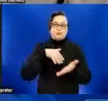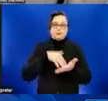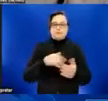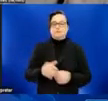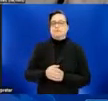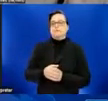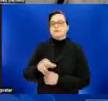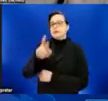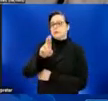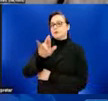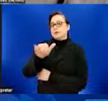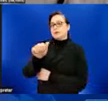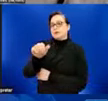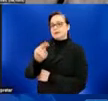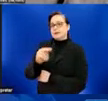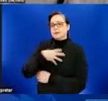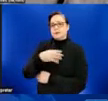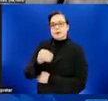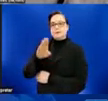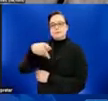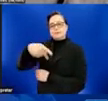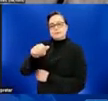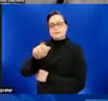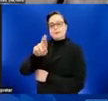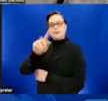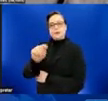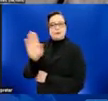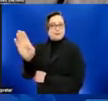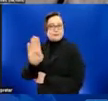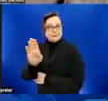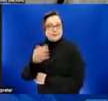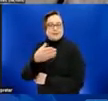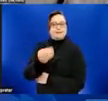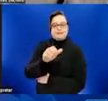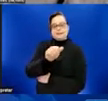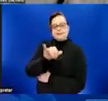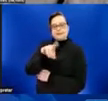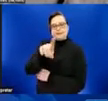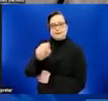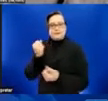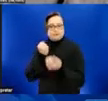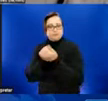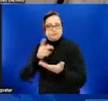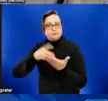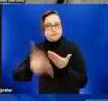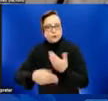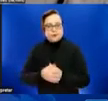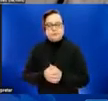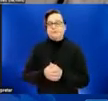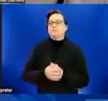Part B and AIDS Drug Assistance Program, overseen HIV incidence surveillance in Indiana,